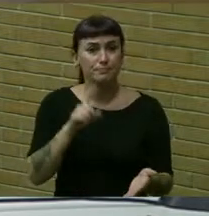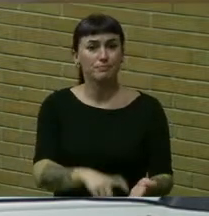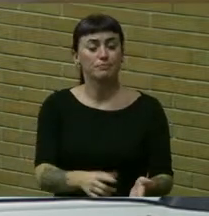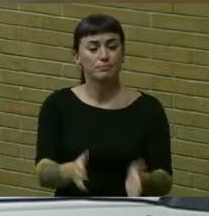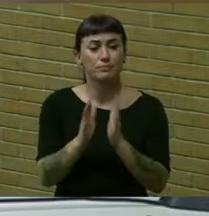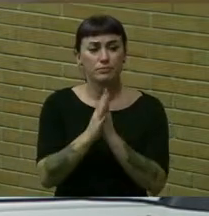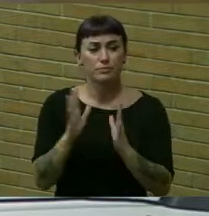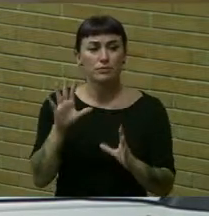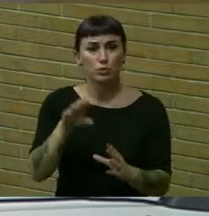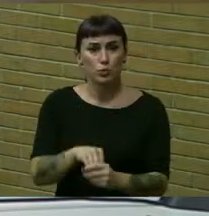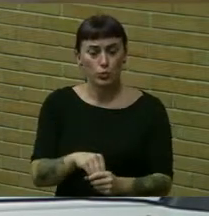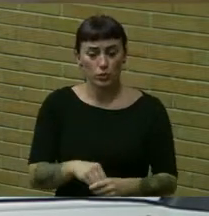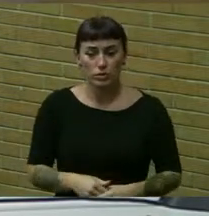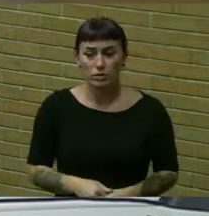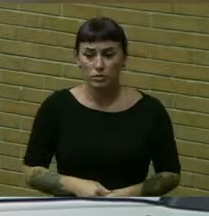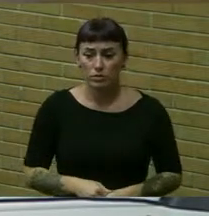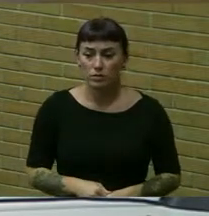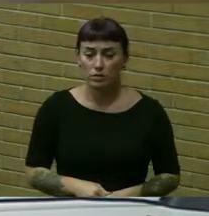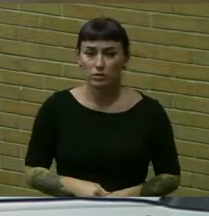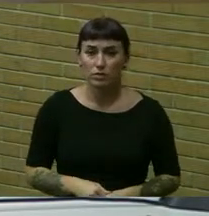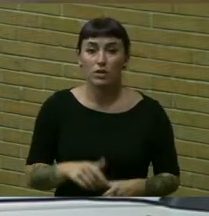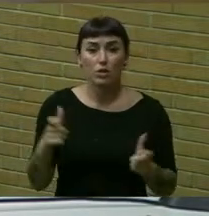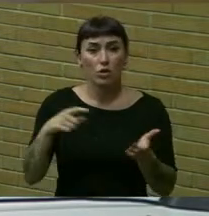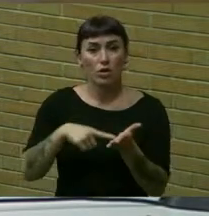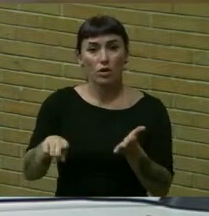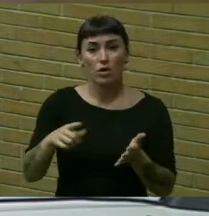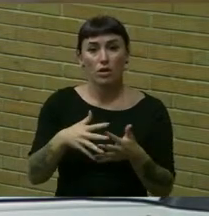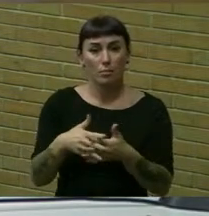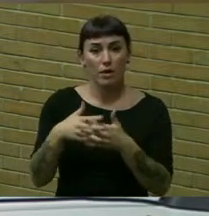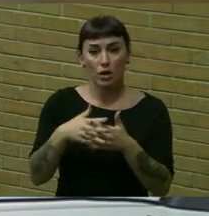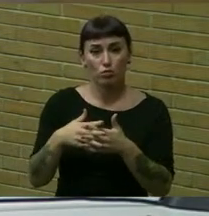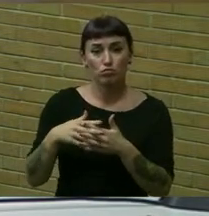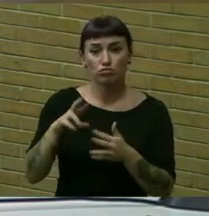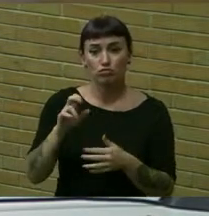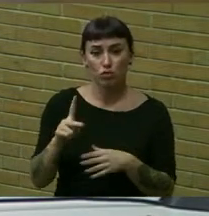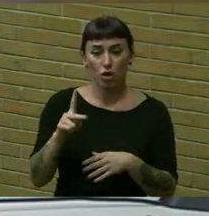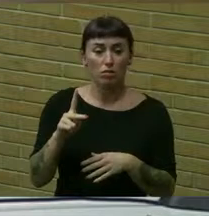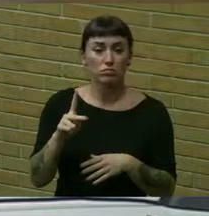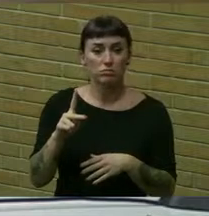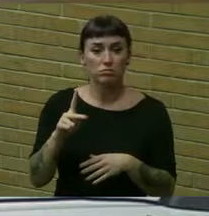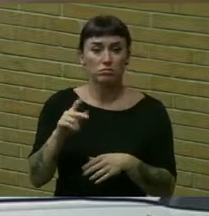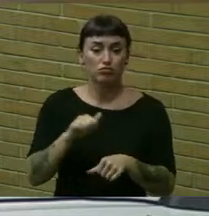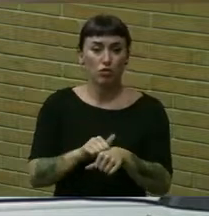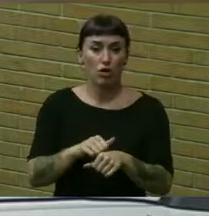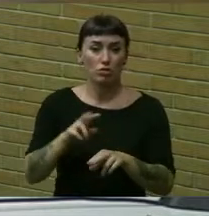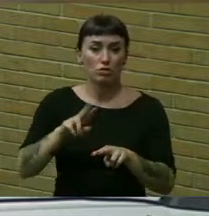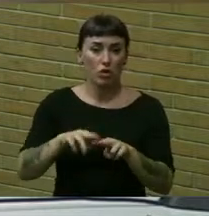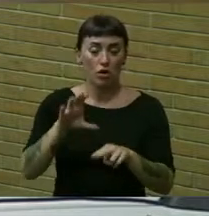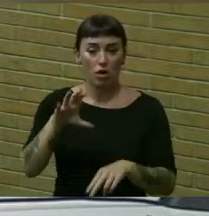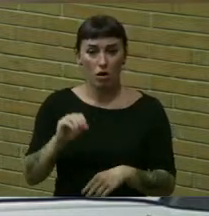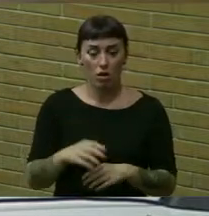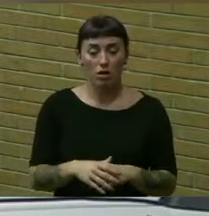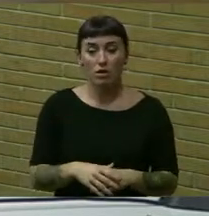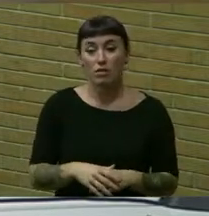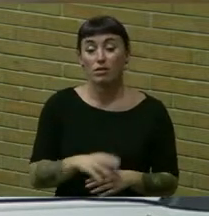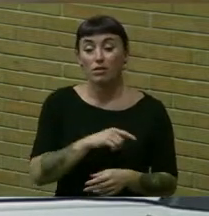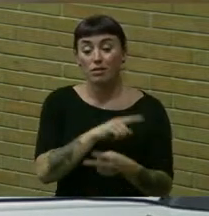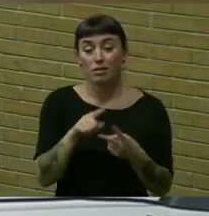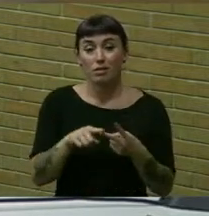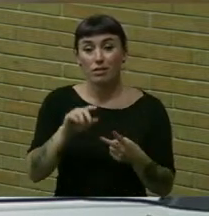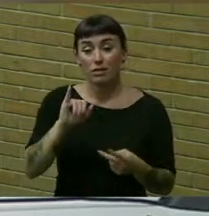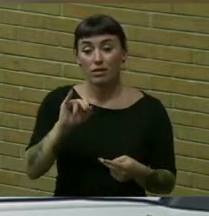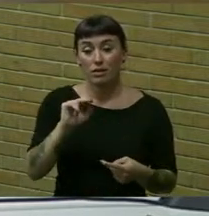claims include um a large payment to the american rock salt company a payment to insight agricultural uh